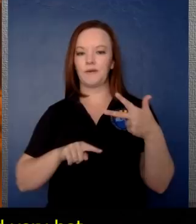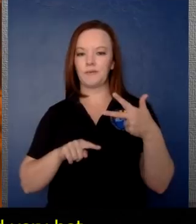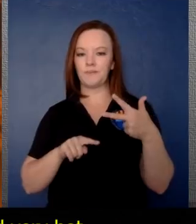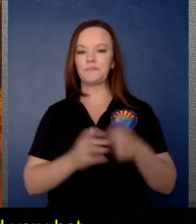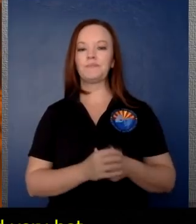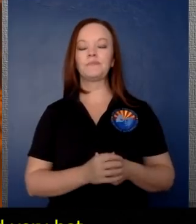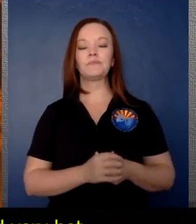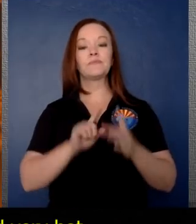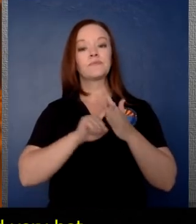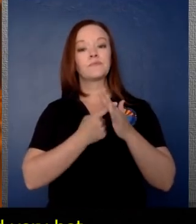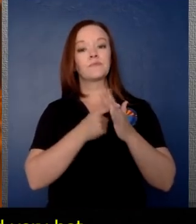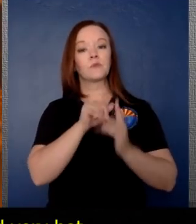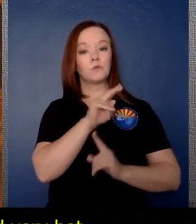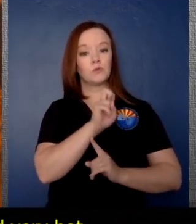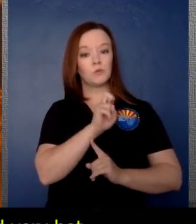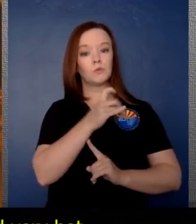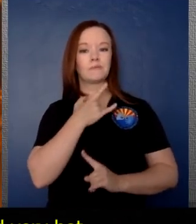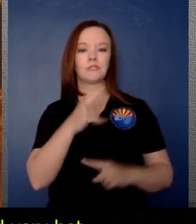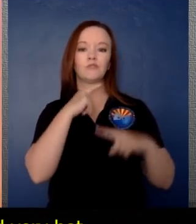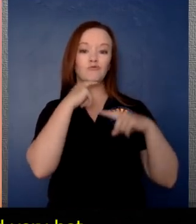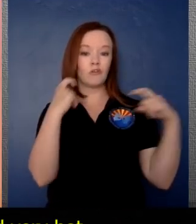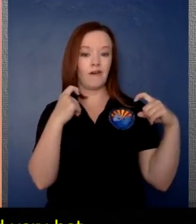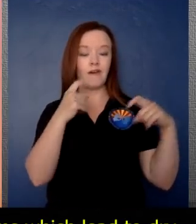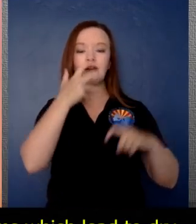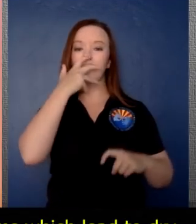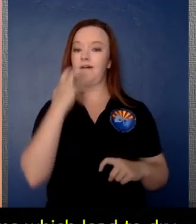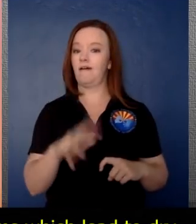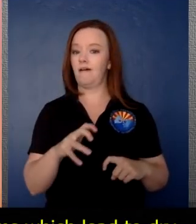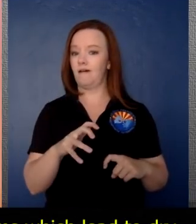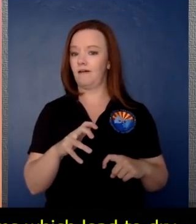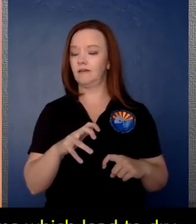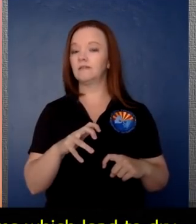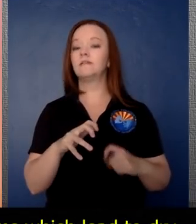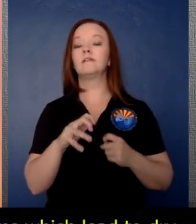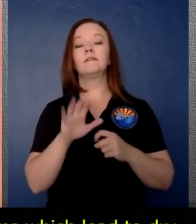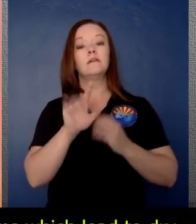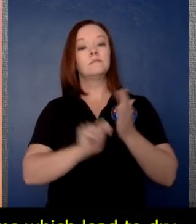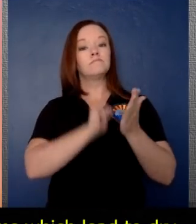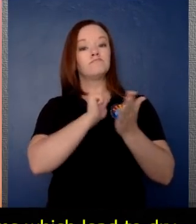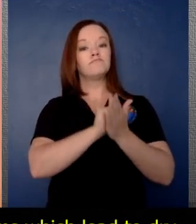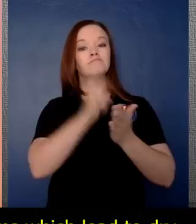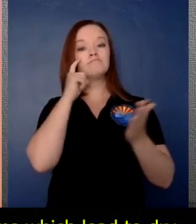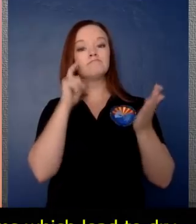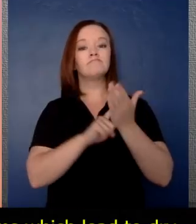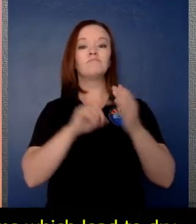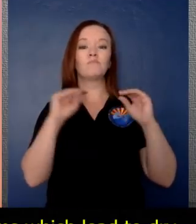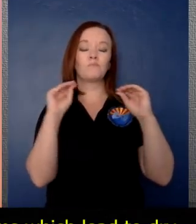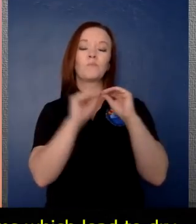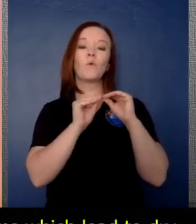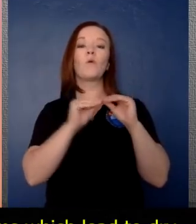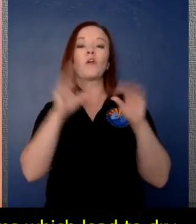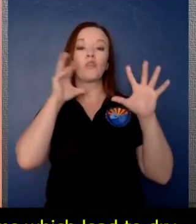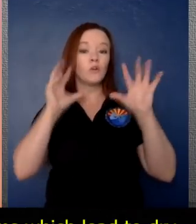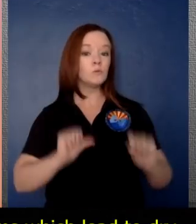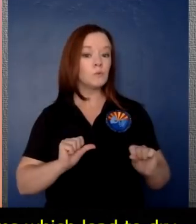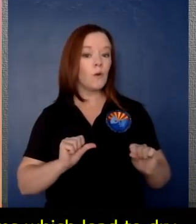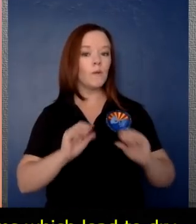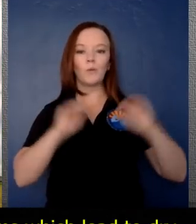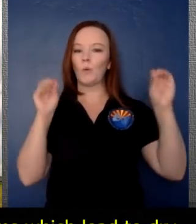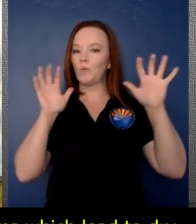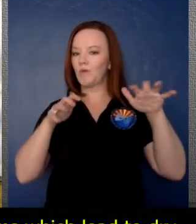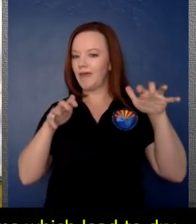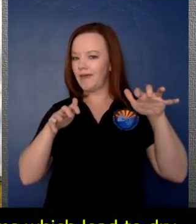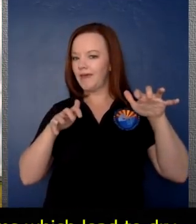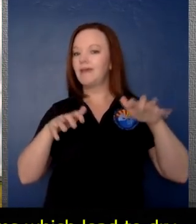season in June is typically drier and very hot. During this time, we tend to see more high-base dry thunderstorms, which lead to dry